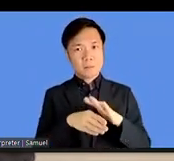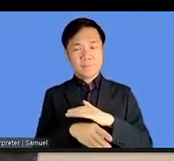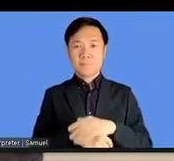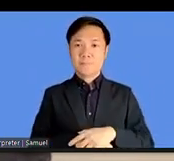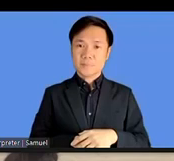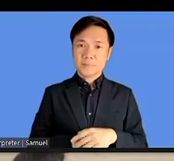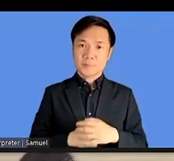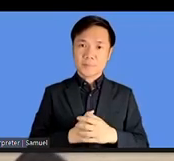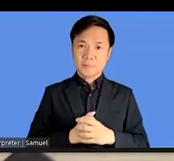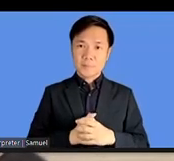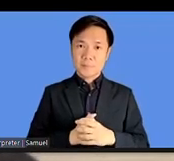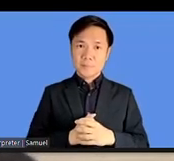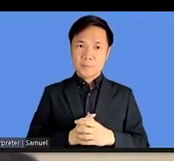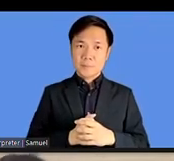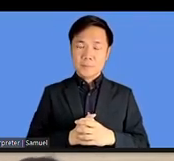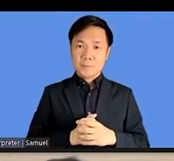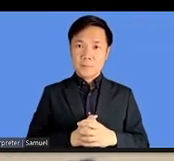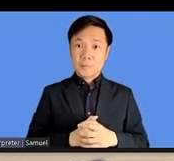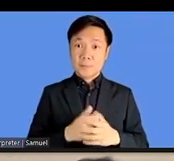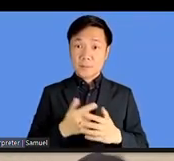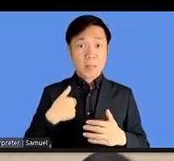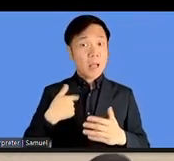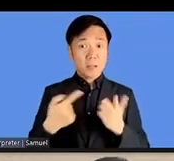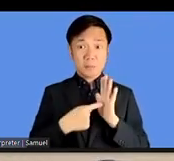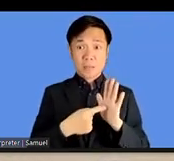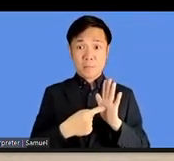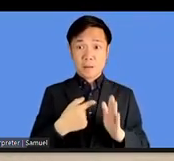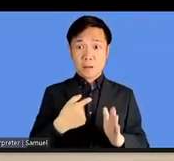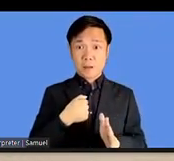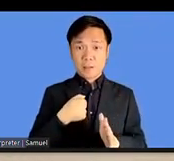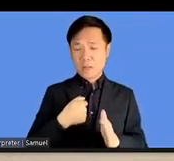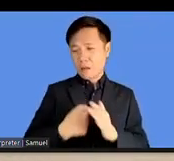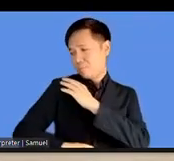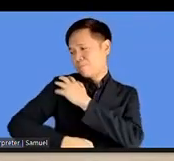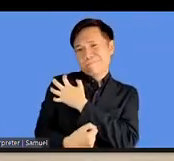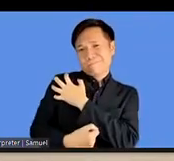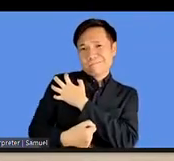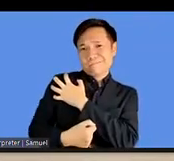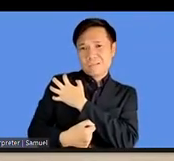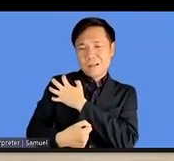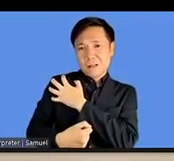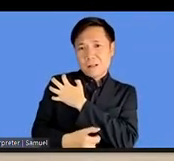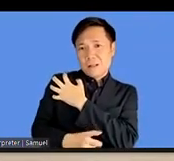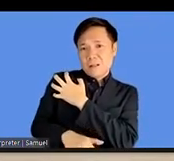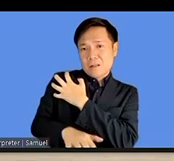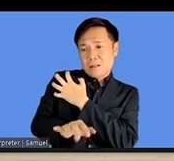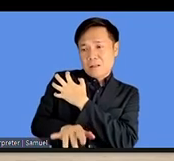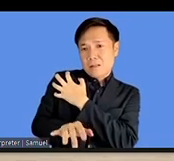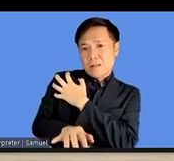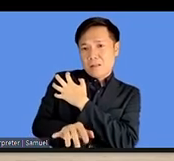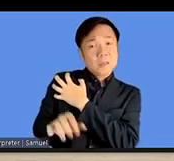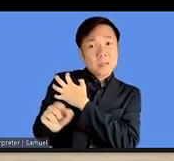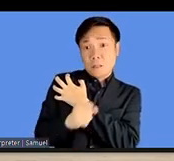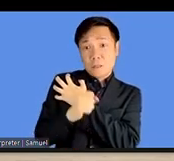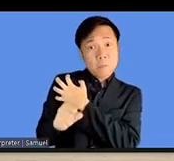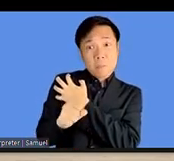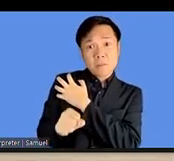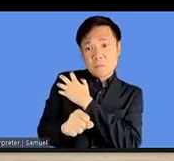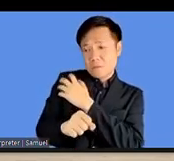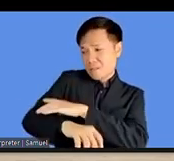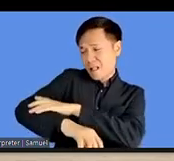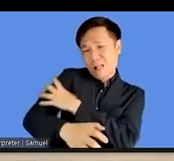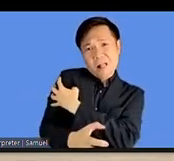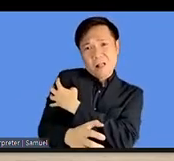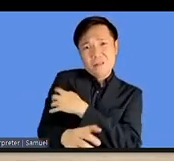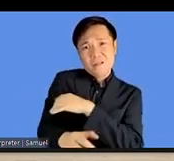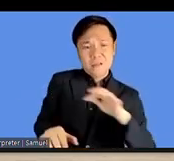I, even now I'm a perfect example. I have a broken arm and I cannot access a computer keyboard properly or at all really